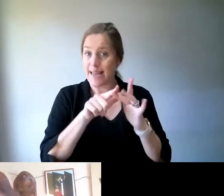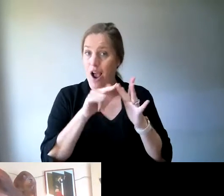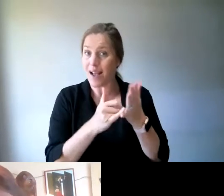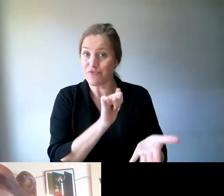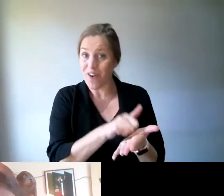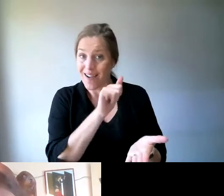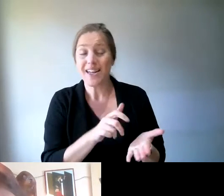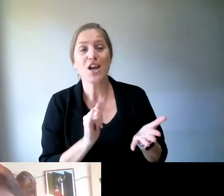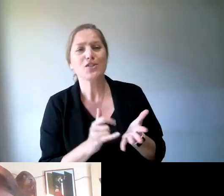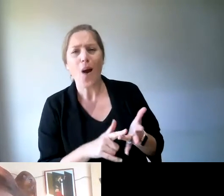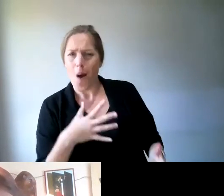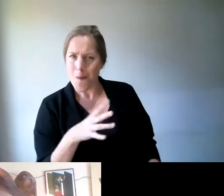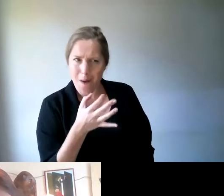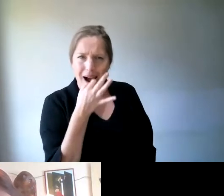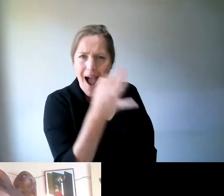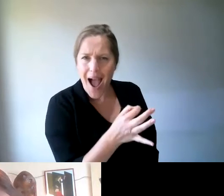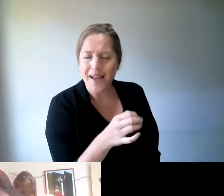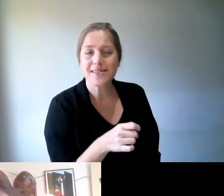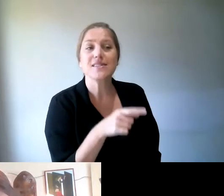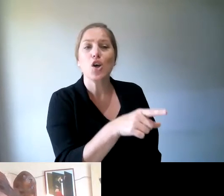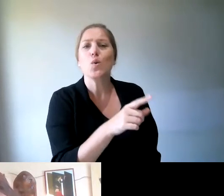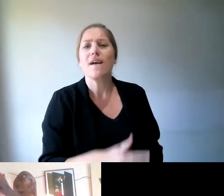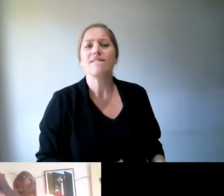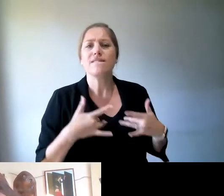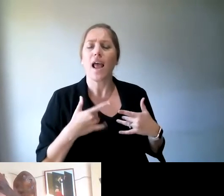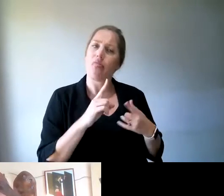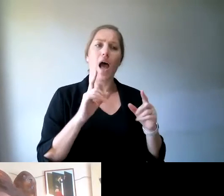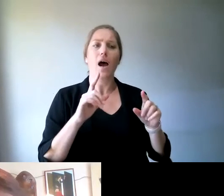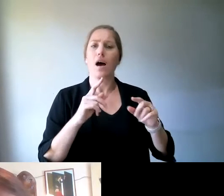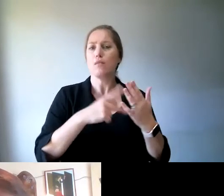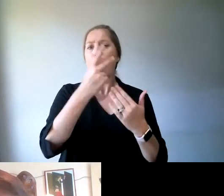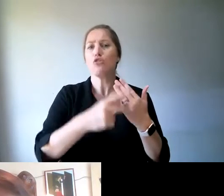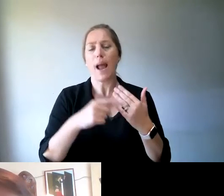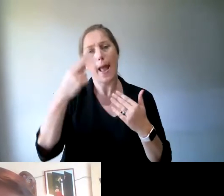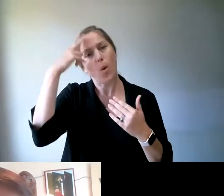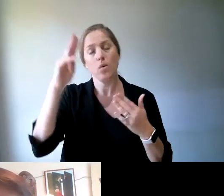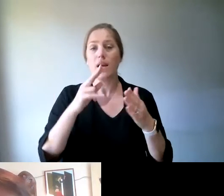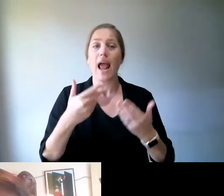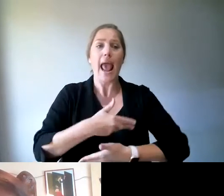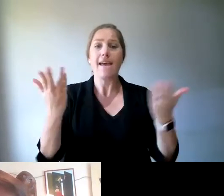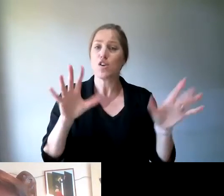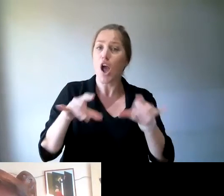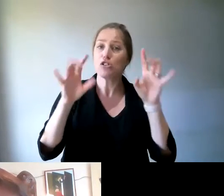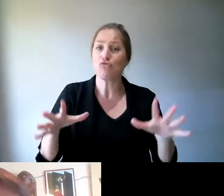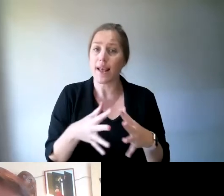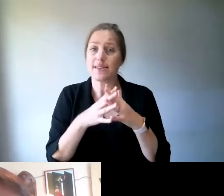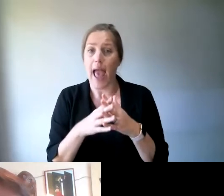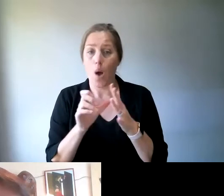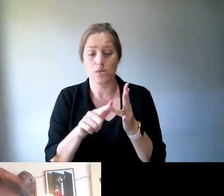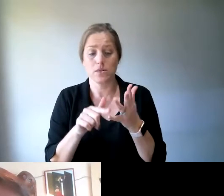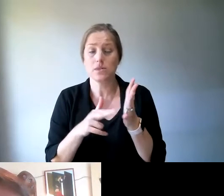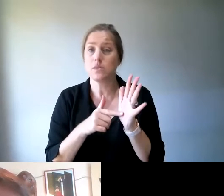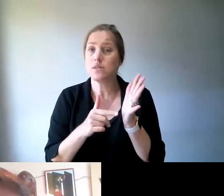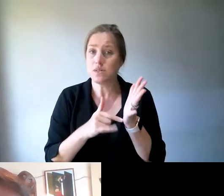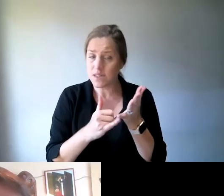What do you think it was that made Every Australian Counts a successful campaign? And what lessons do you think ATFA could maybe learn